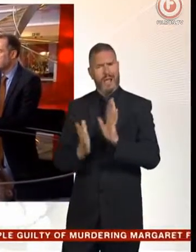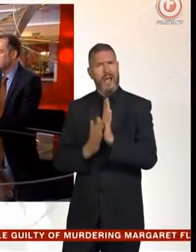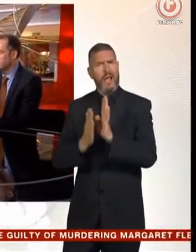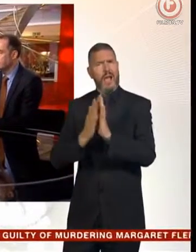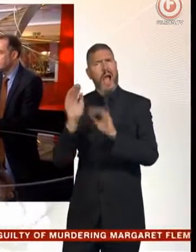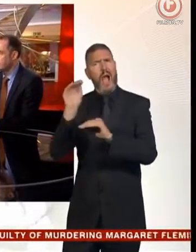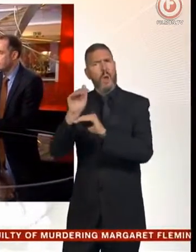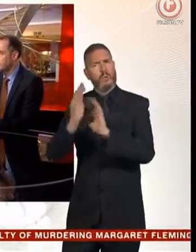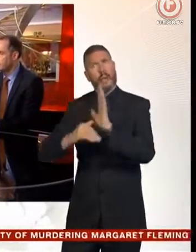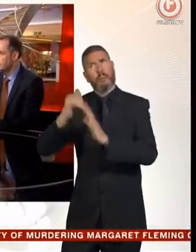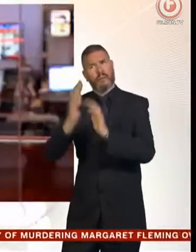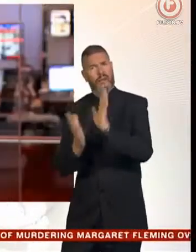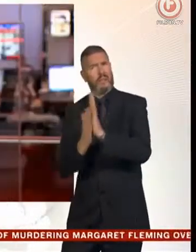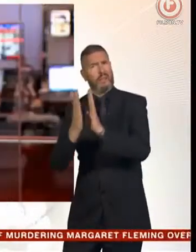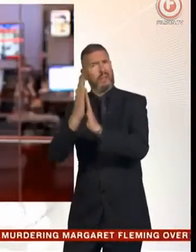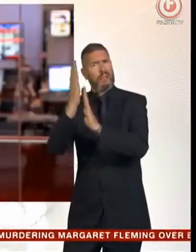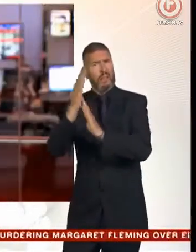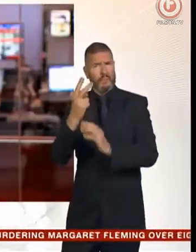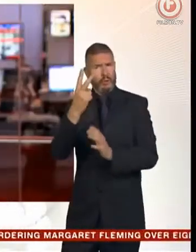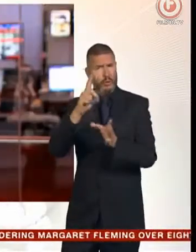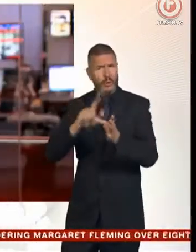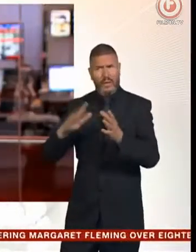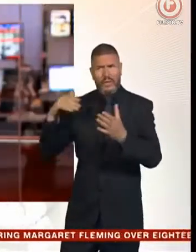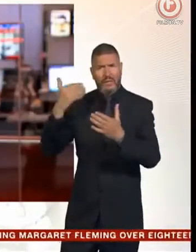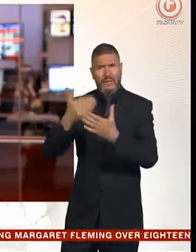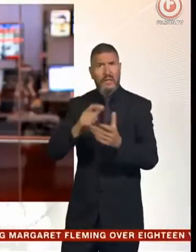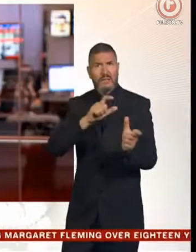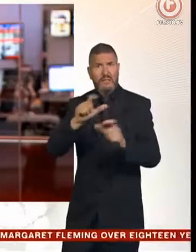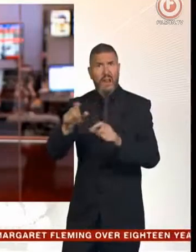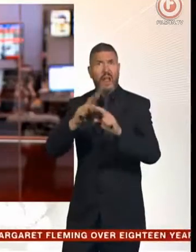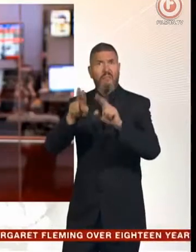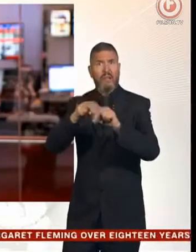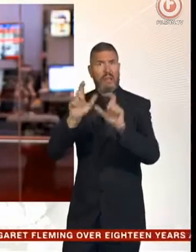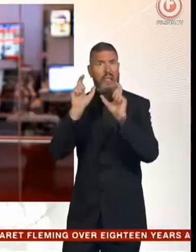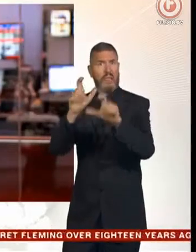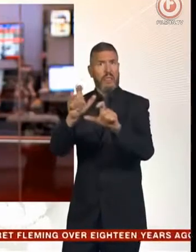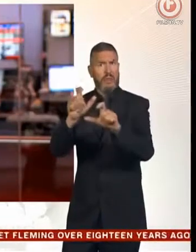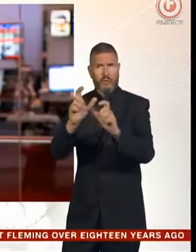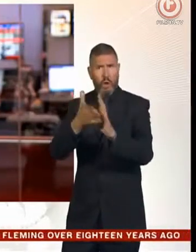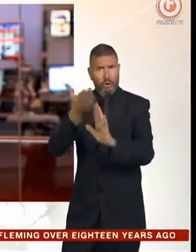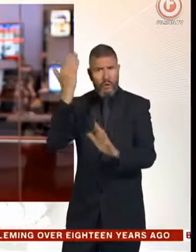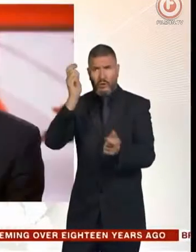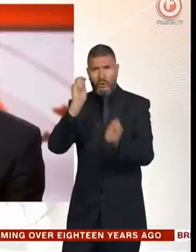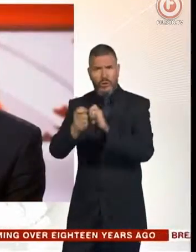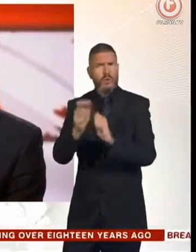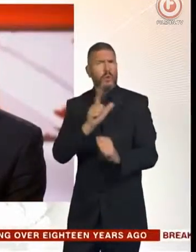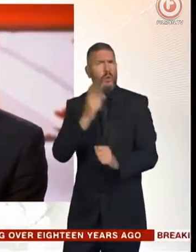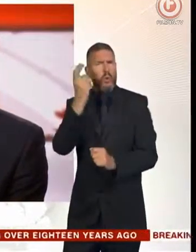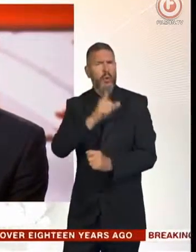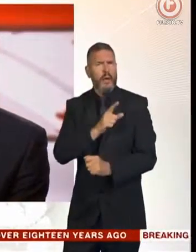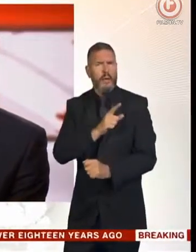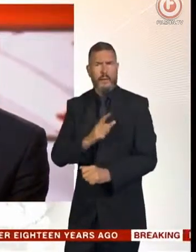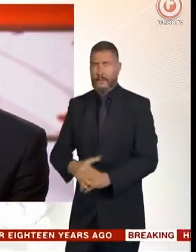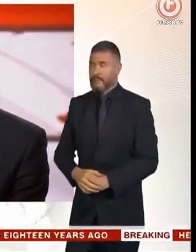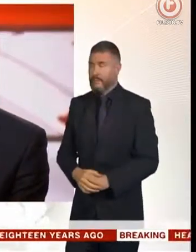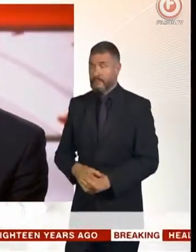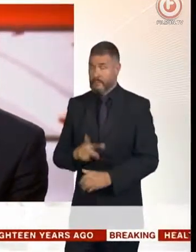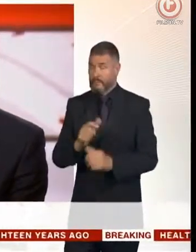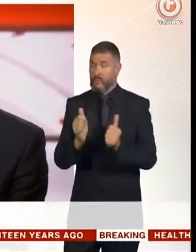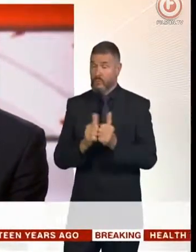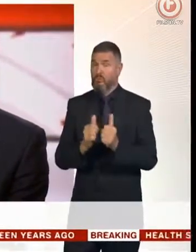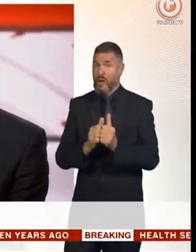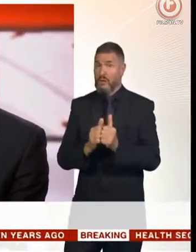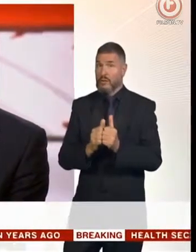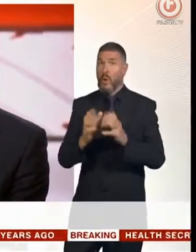years on and still so many, not changed, not modified. What's driving that? Yeah, mean, work hasn't even started on